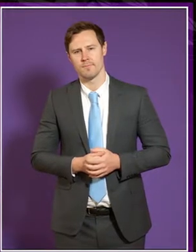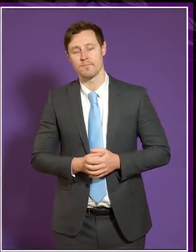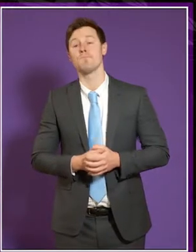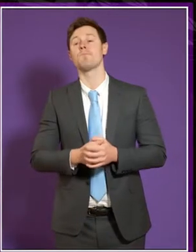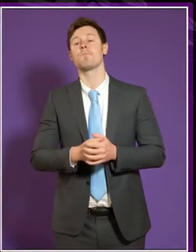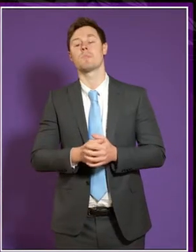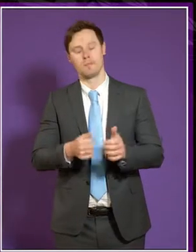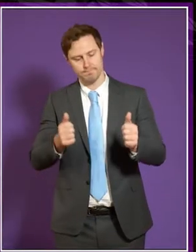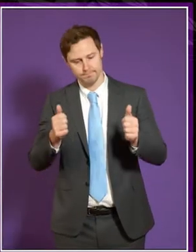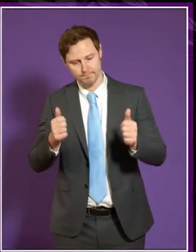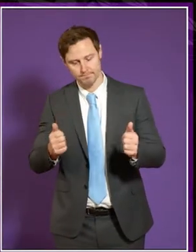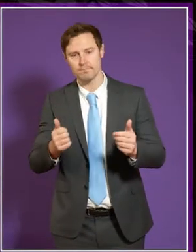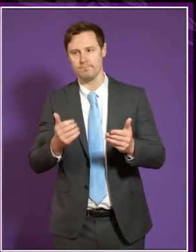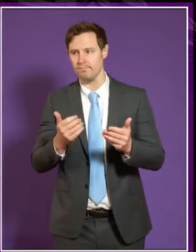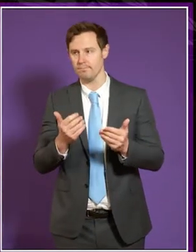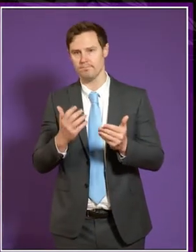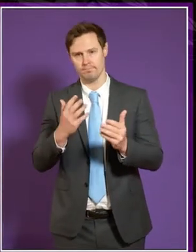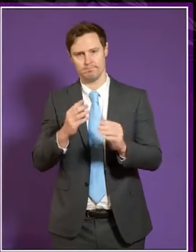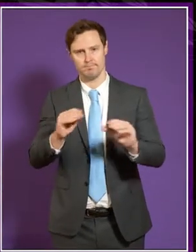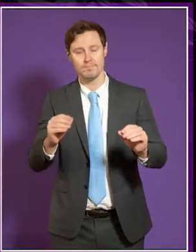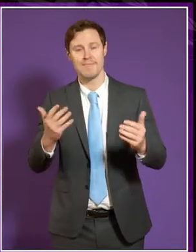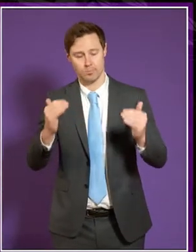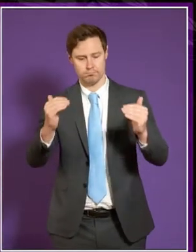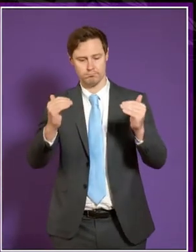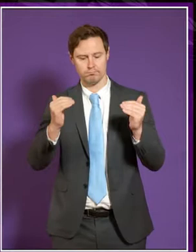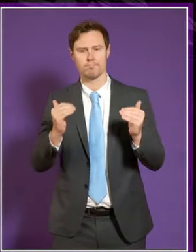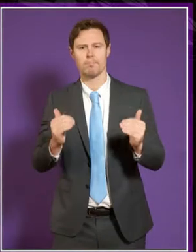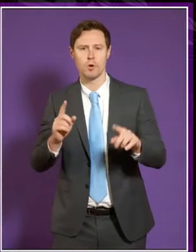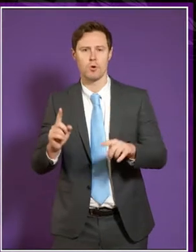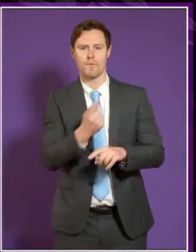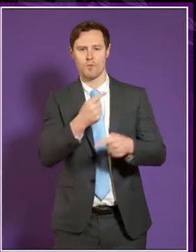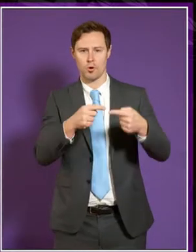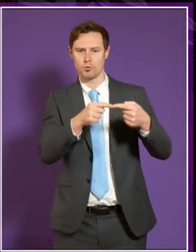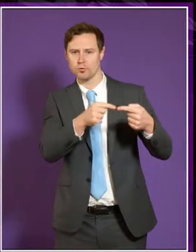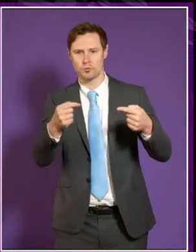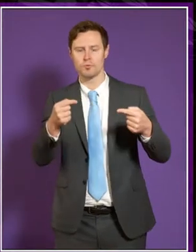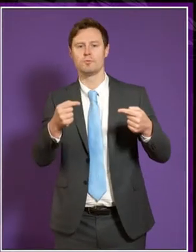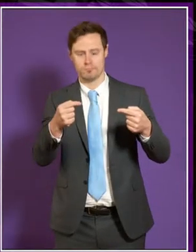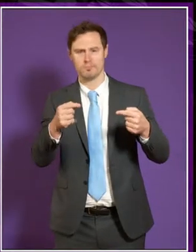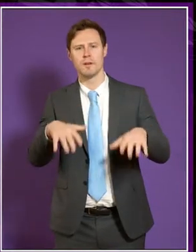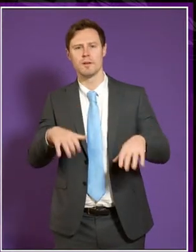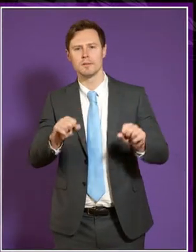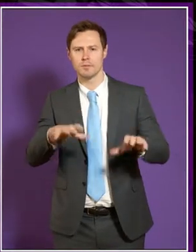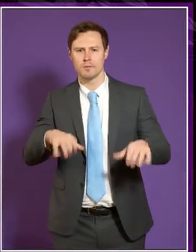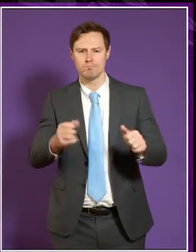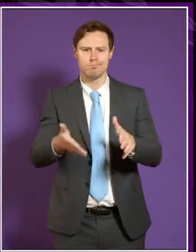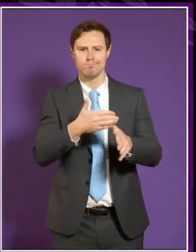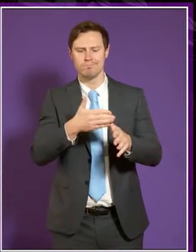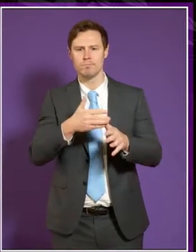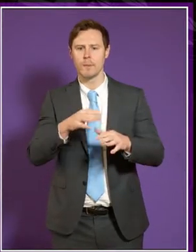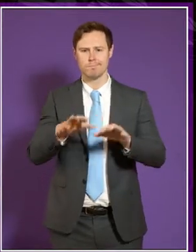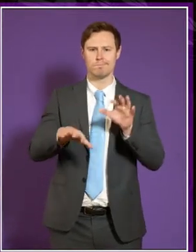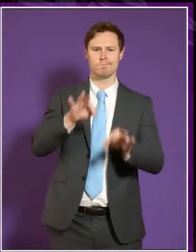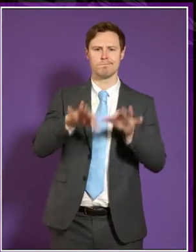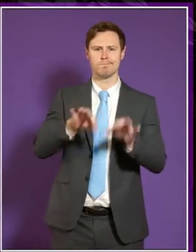Okay, so thank you for that. We move now to our first item of business today, which is to begin our scrutiny of the Scottish